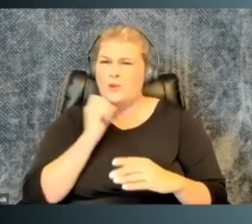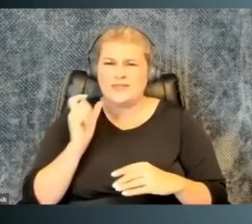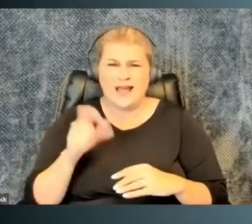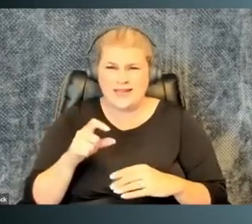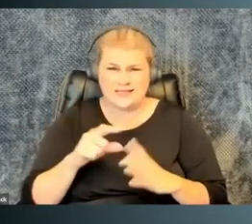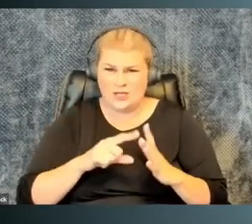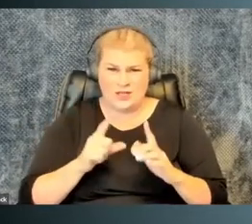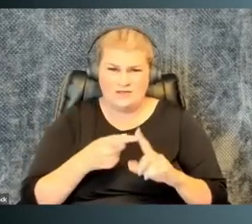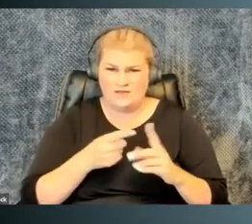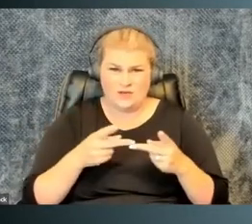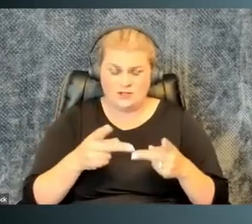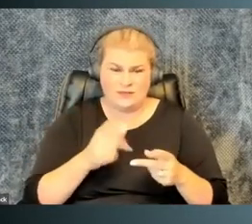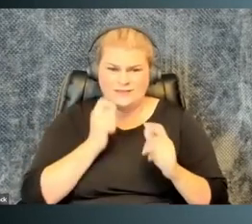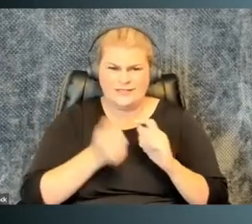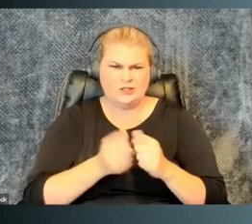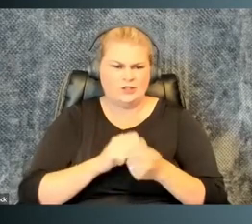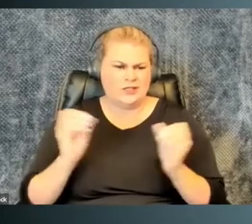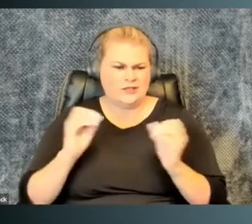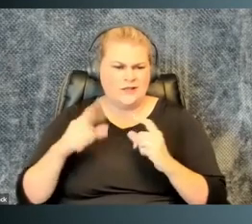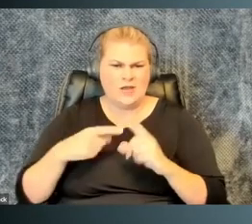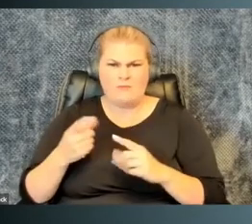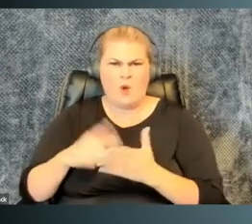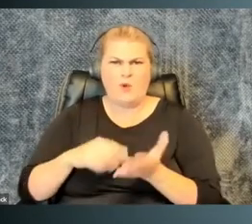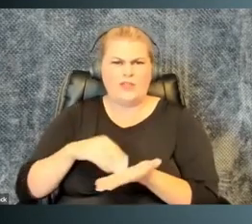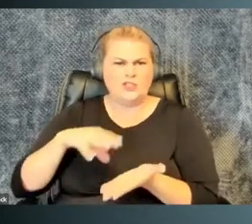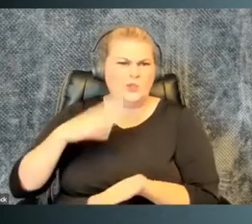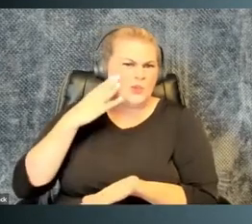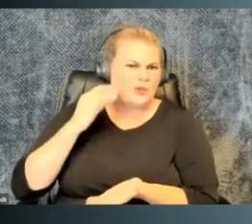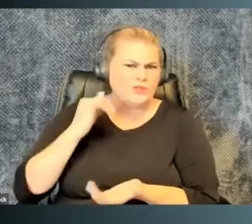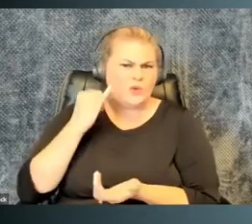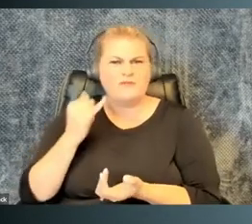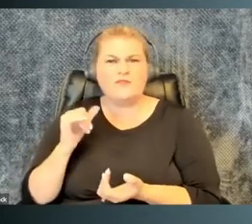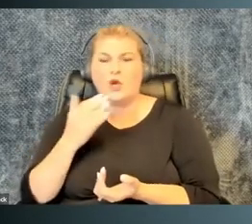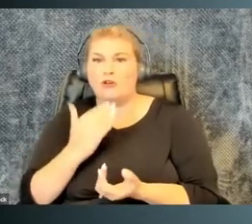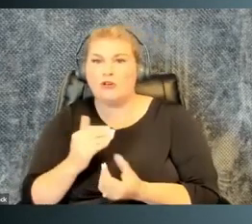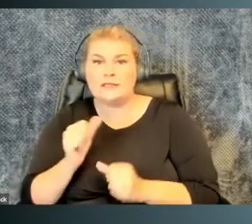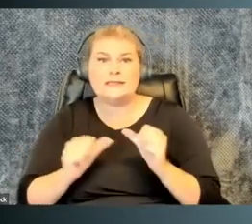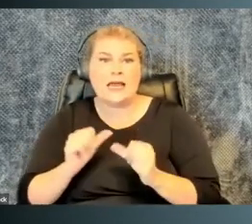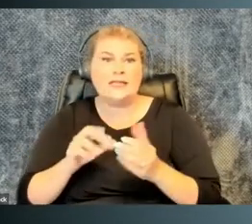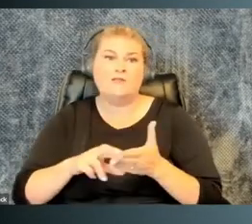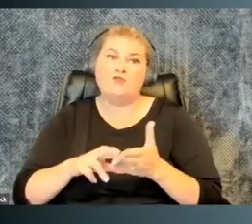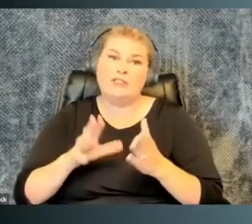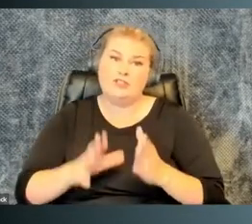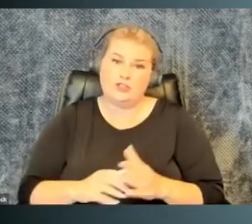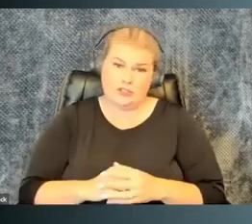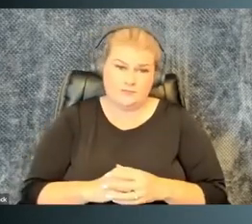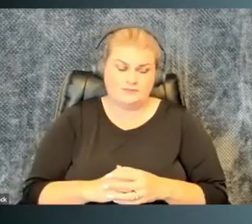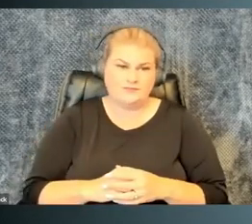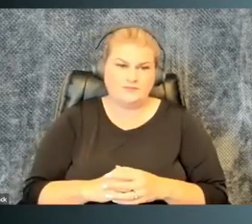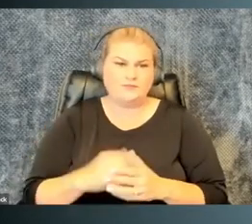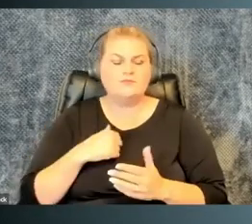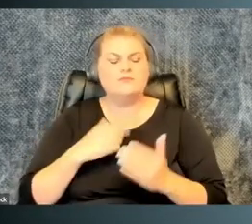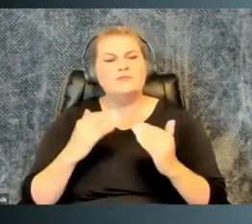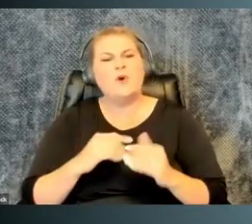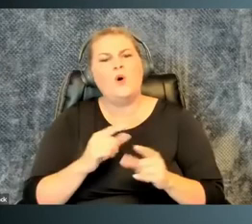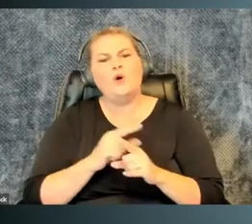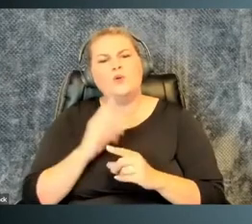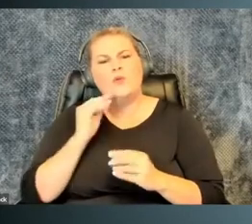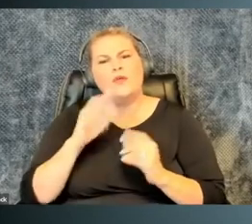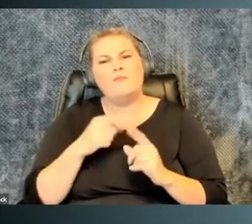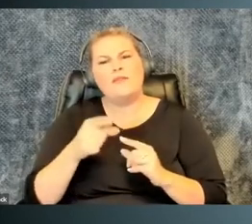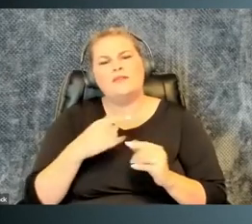is one that was unnecessary to begin with. It doesn't change anything about what the students knows or whether they're a good scientific researcher.